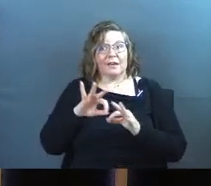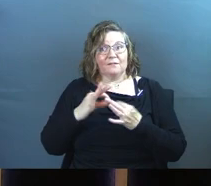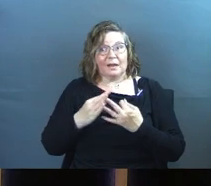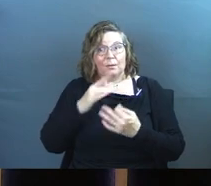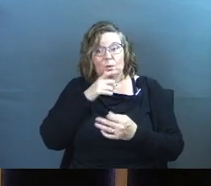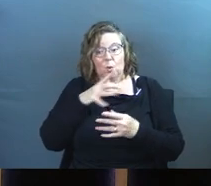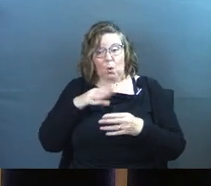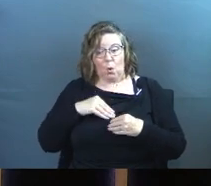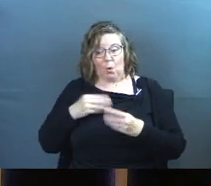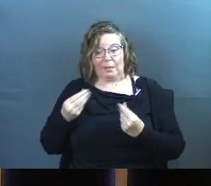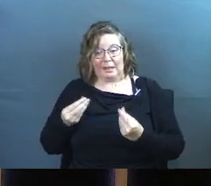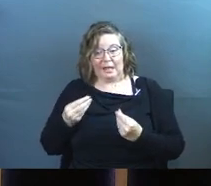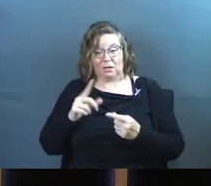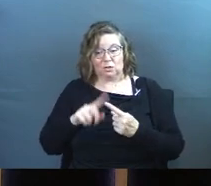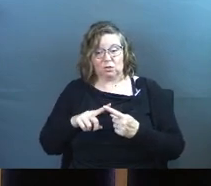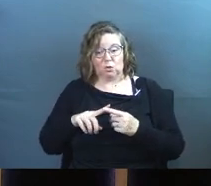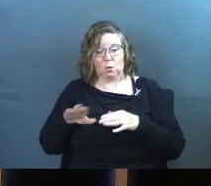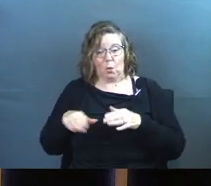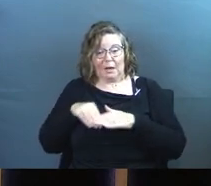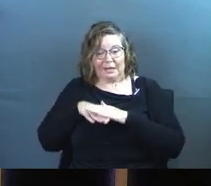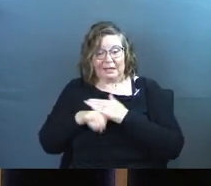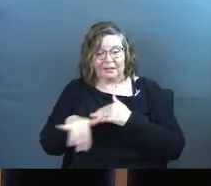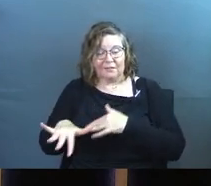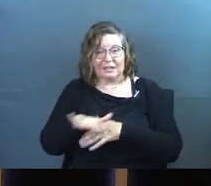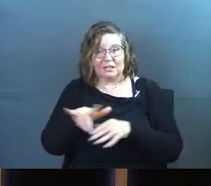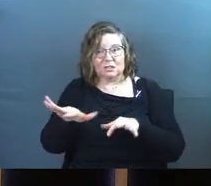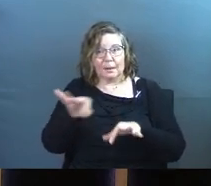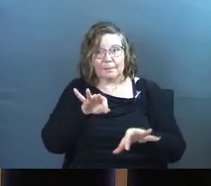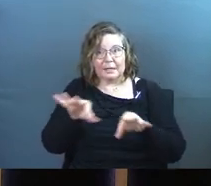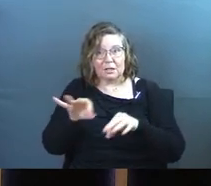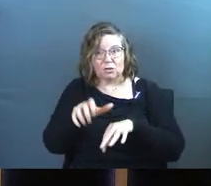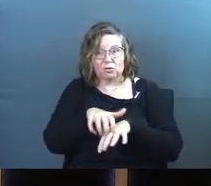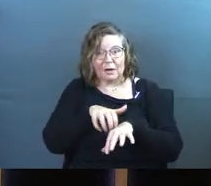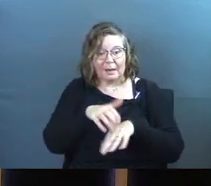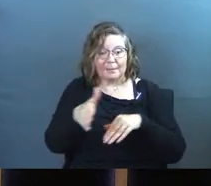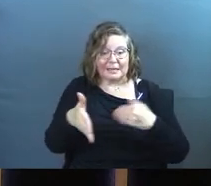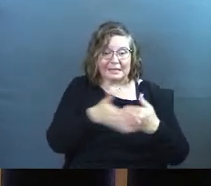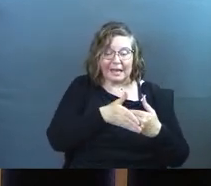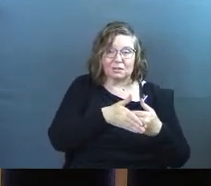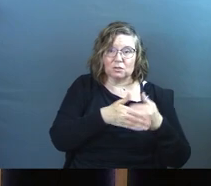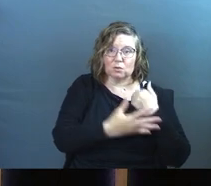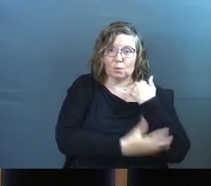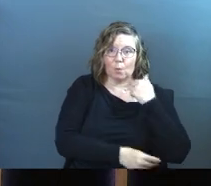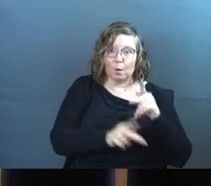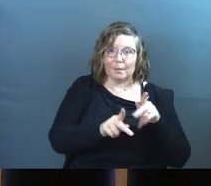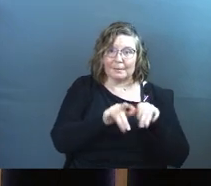family who owned that land to walk into the fields and start picking grapes next to poor people?